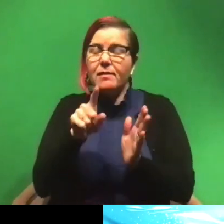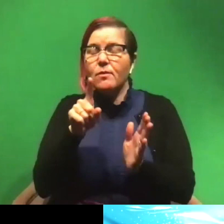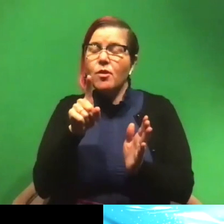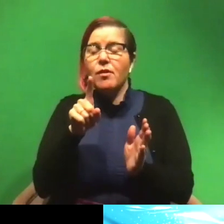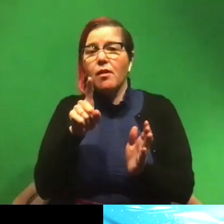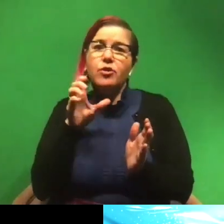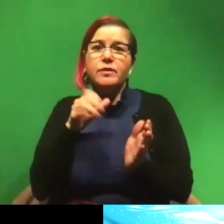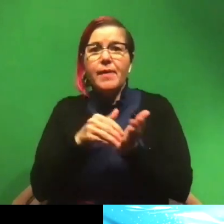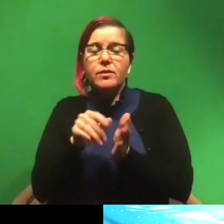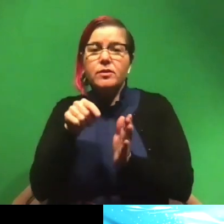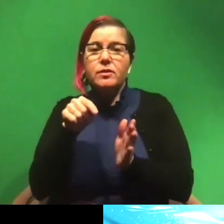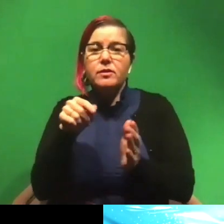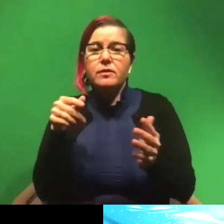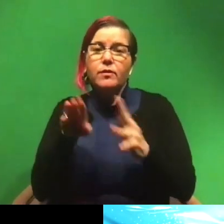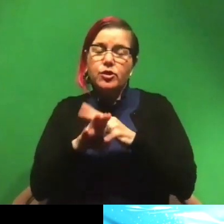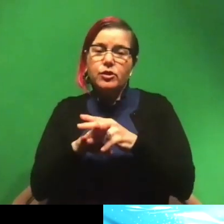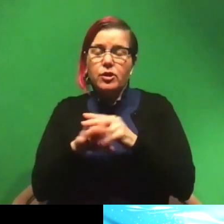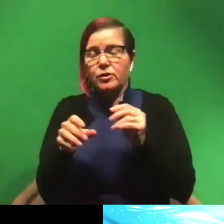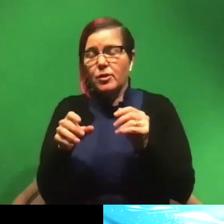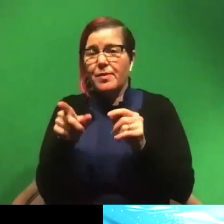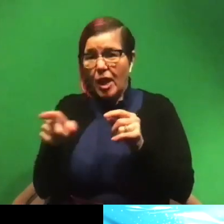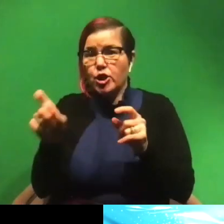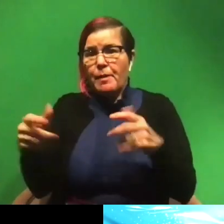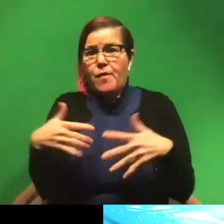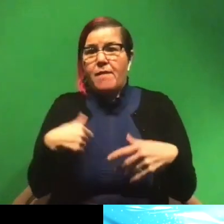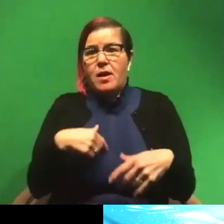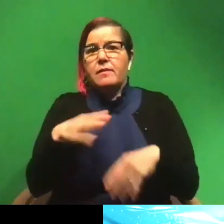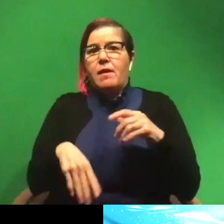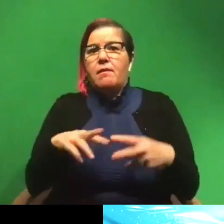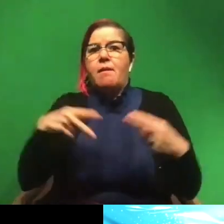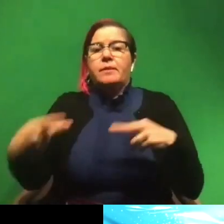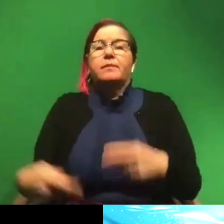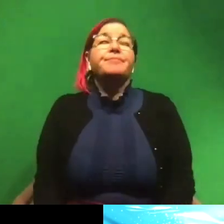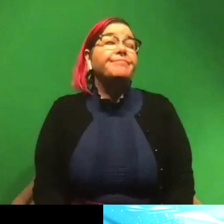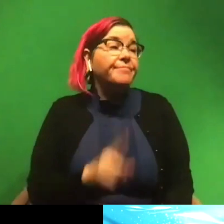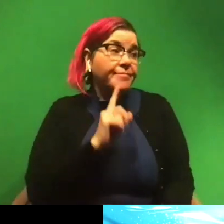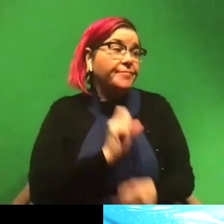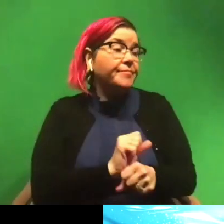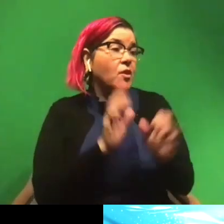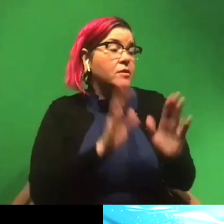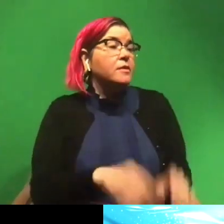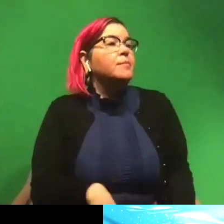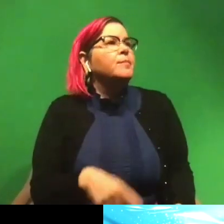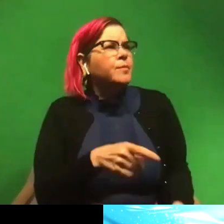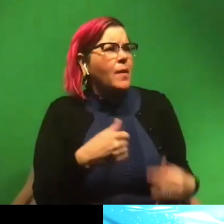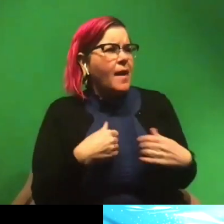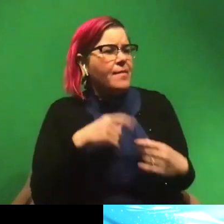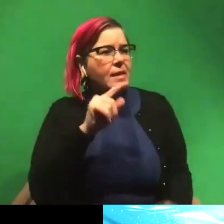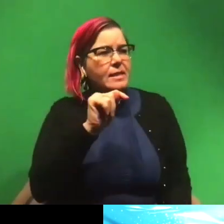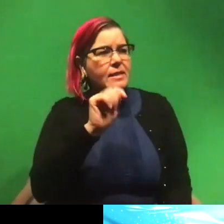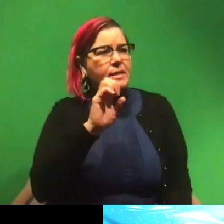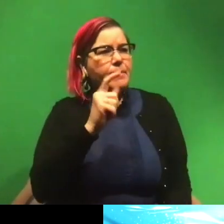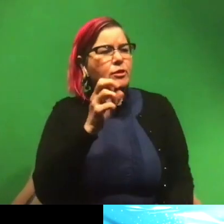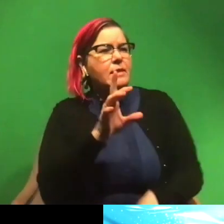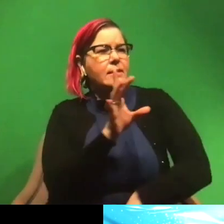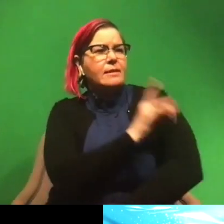be much more afraid of us than we are of them. For sure. Awesome. Um, so when you have these telemetry tags on,